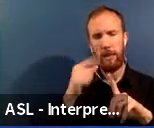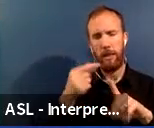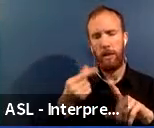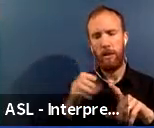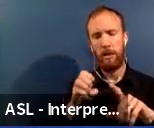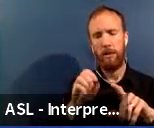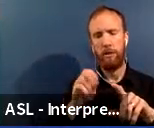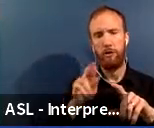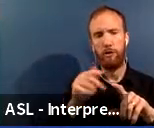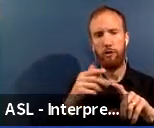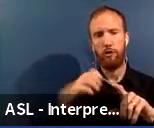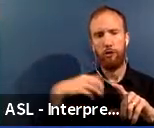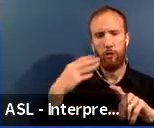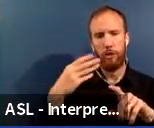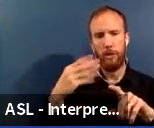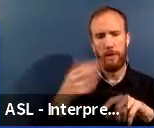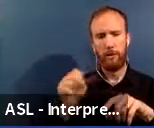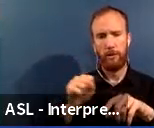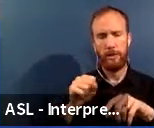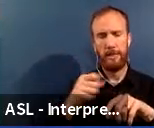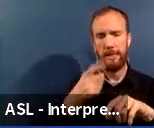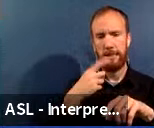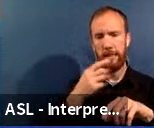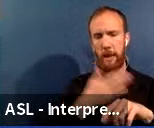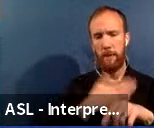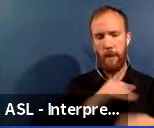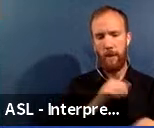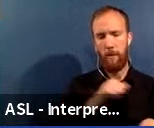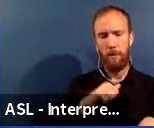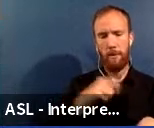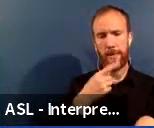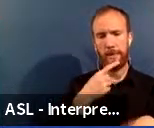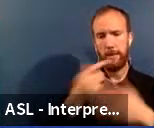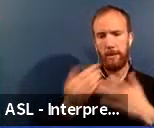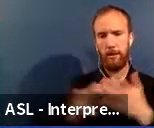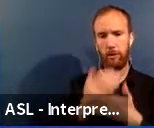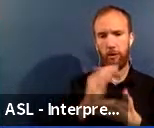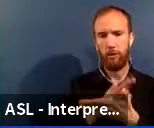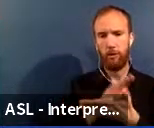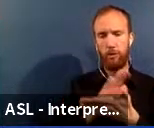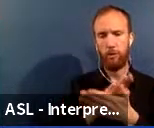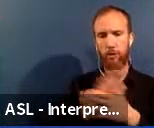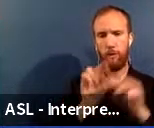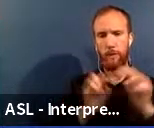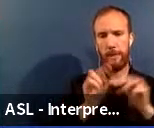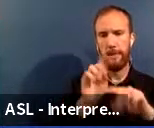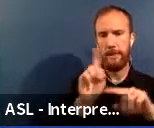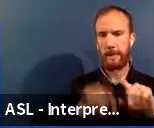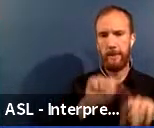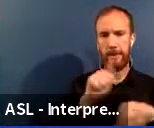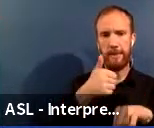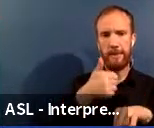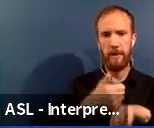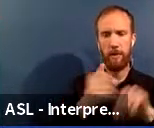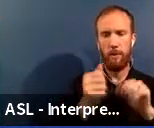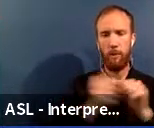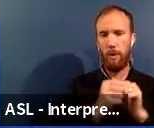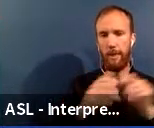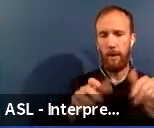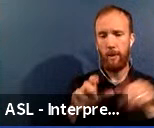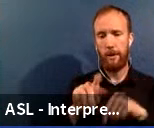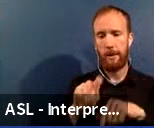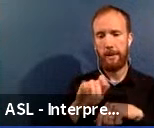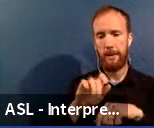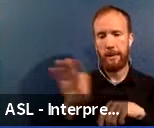Um, states, my ottoman says that the, that a new school building cannot be constructed in our neighborhood without TIF funds. Is that the case?